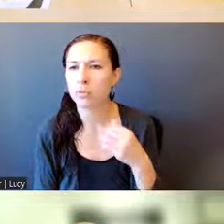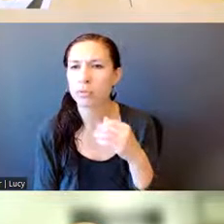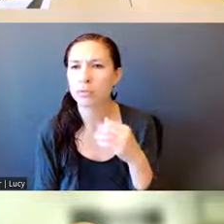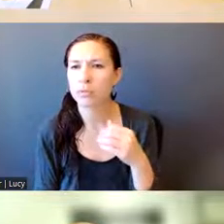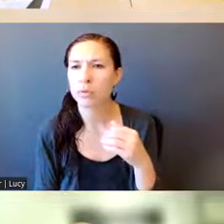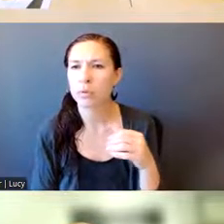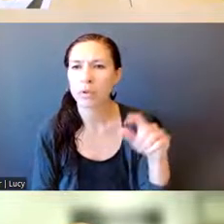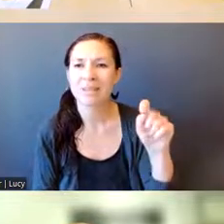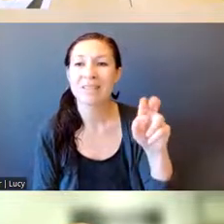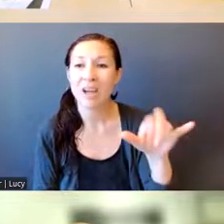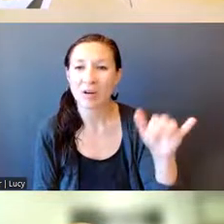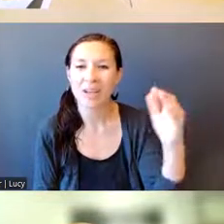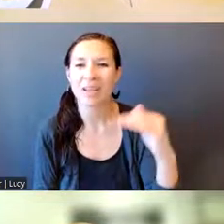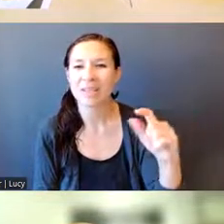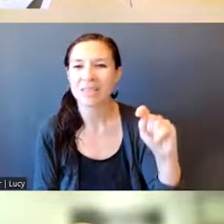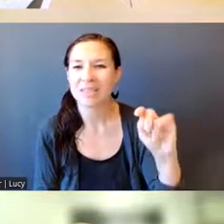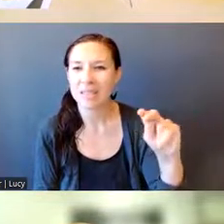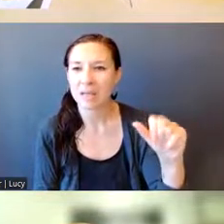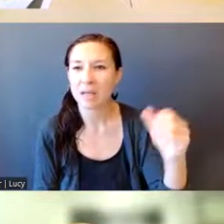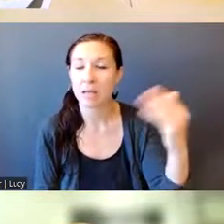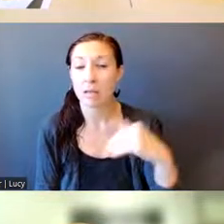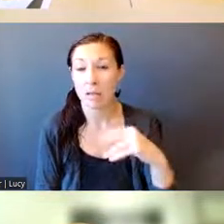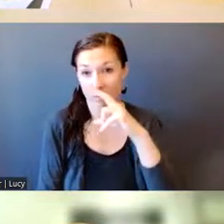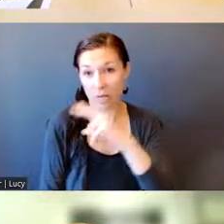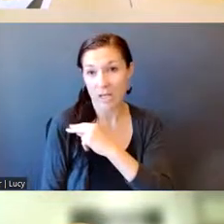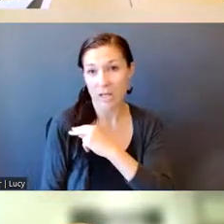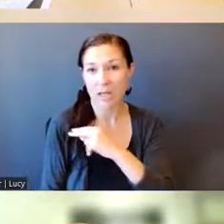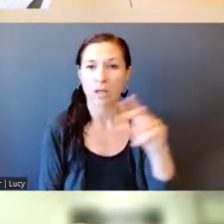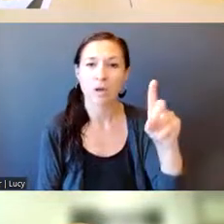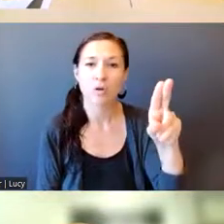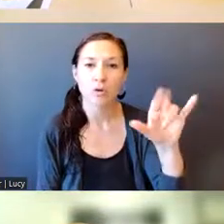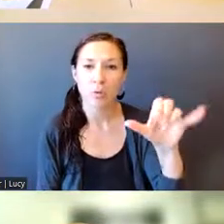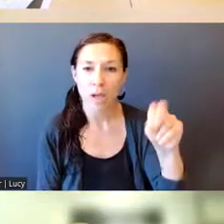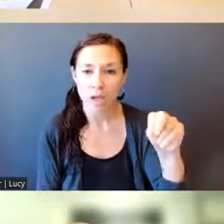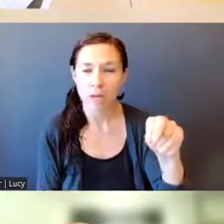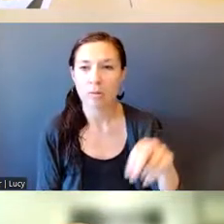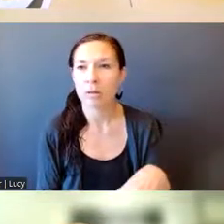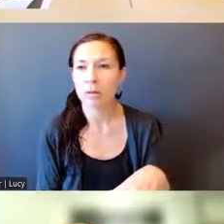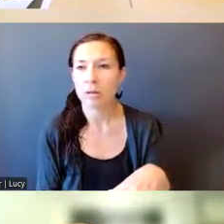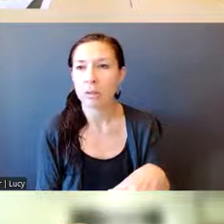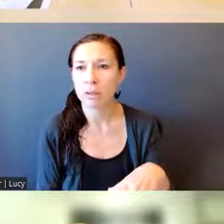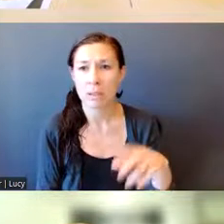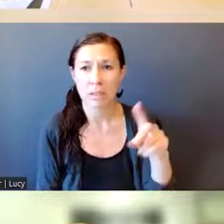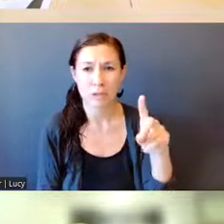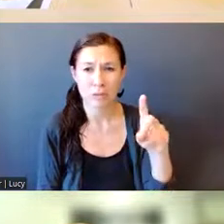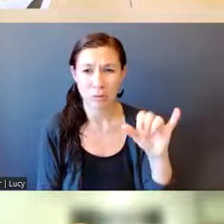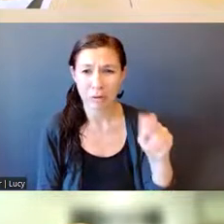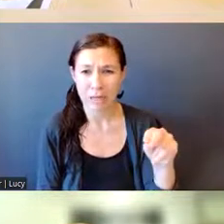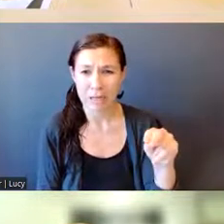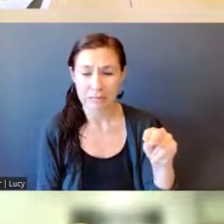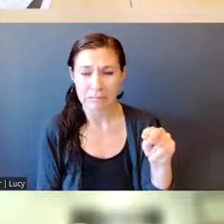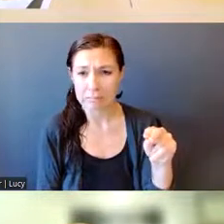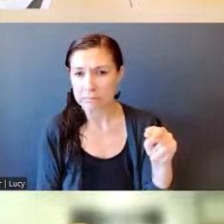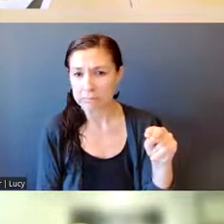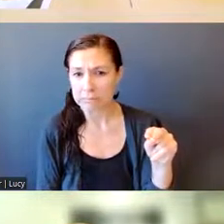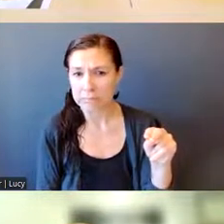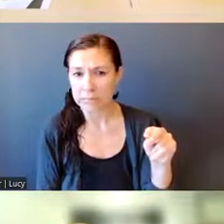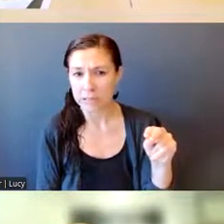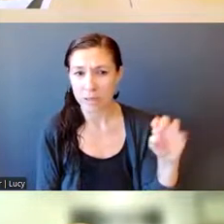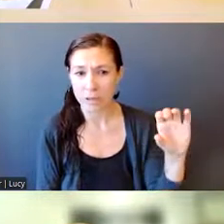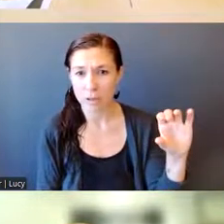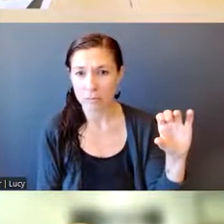Vietnamese… Vietnamese… is Duan. Am I saying this right? Thuay. Thuay.